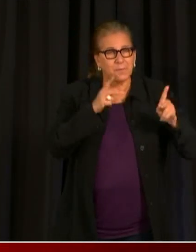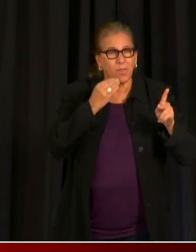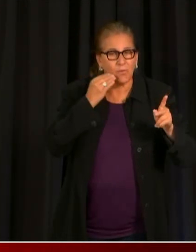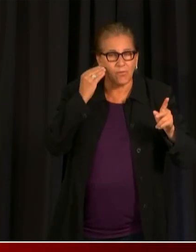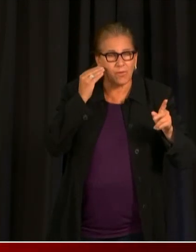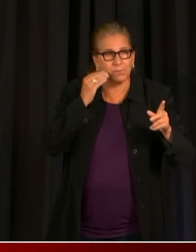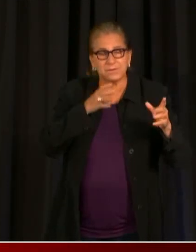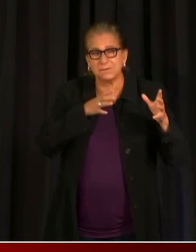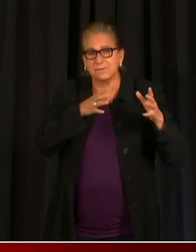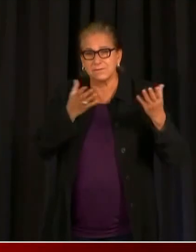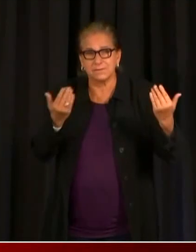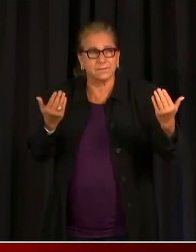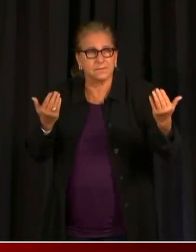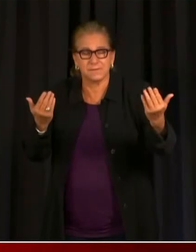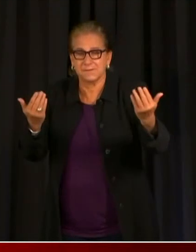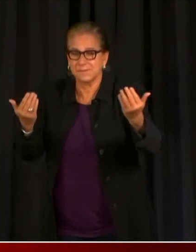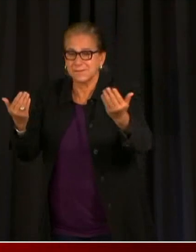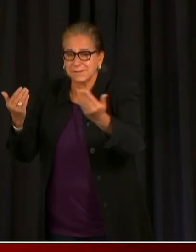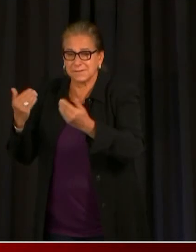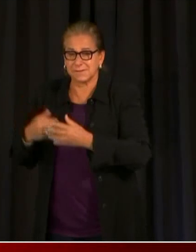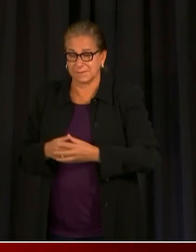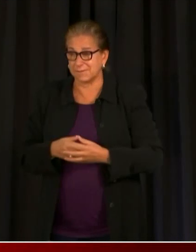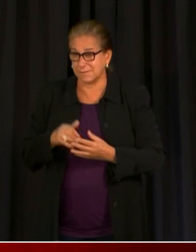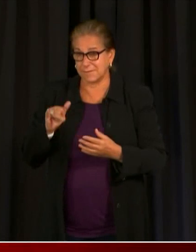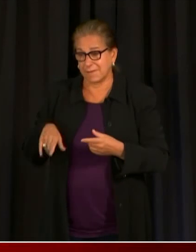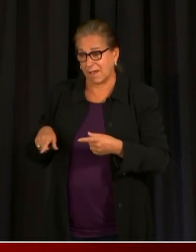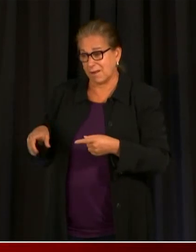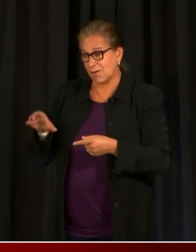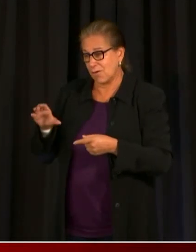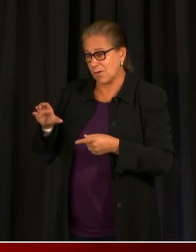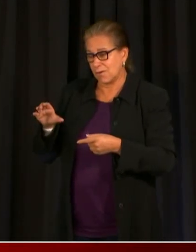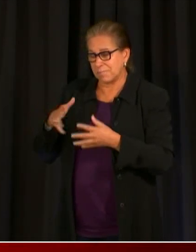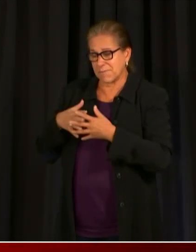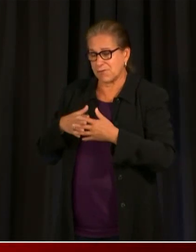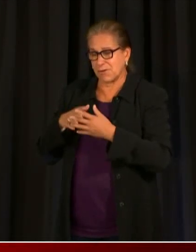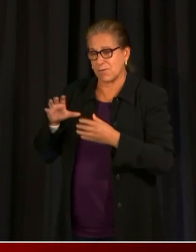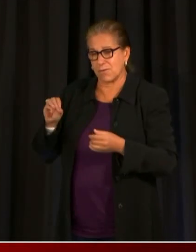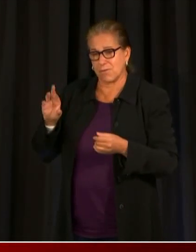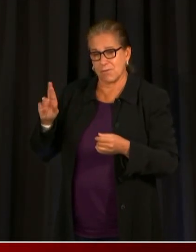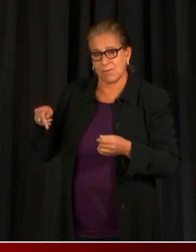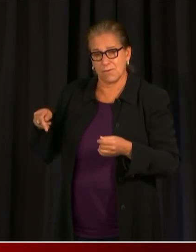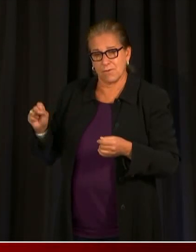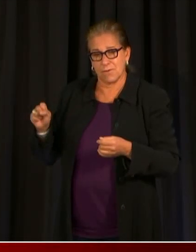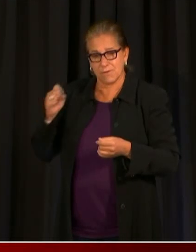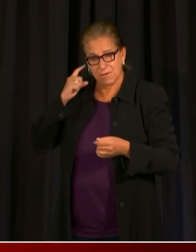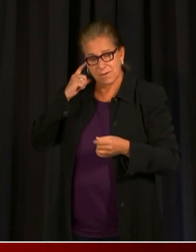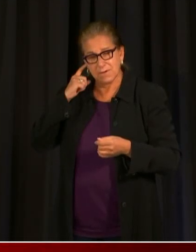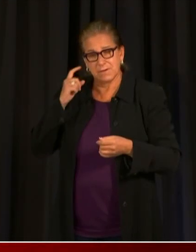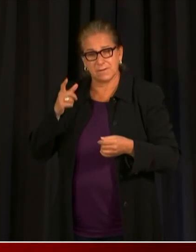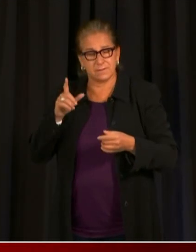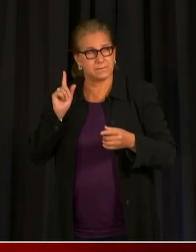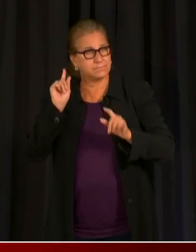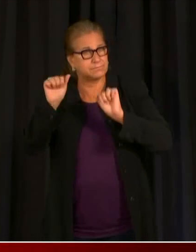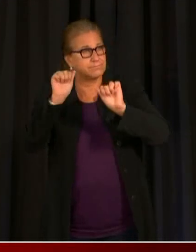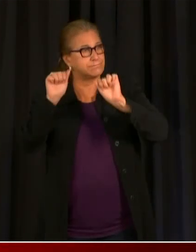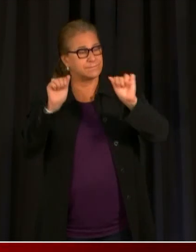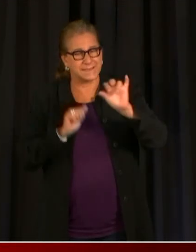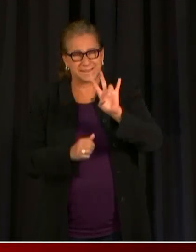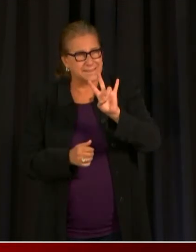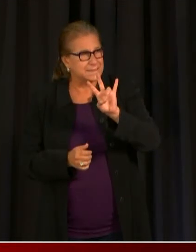doors and since launching this program we have knocked on more than 75,000 doors